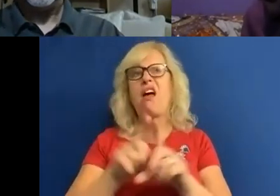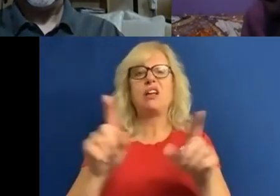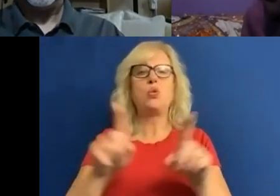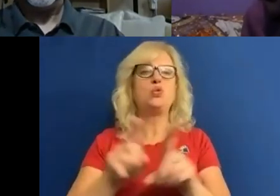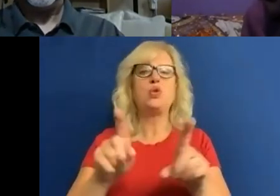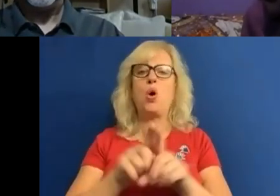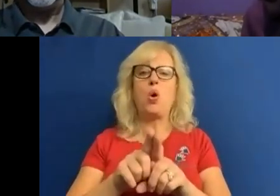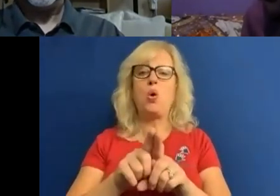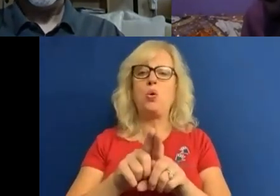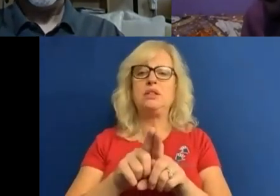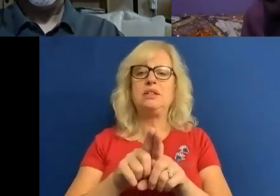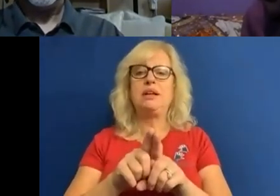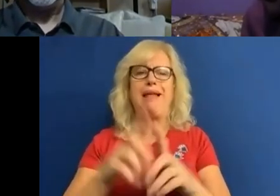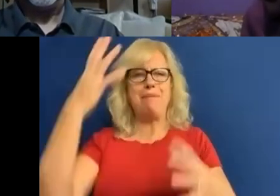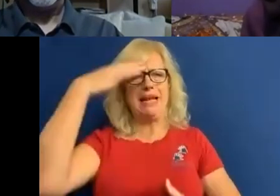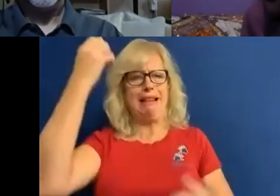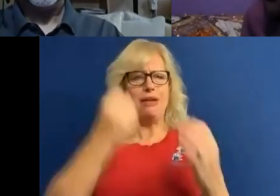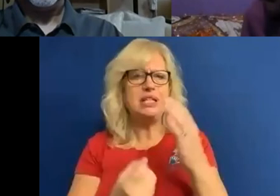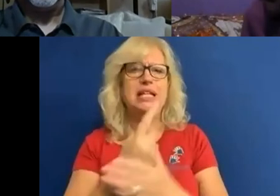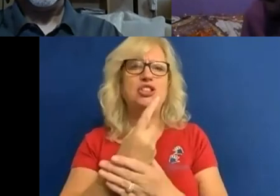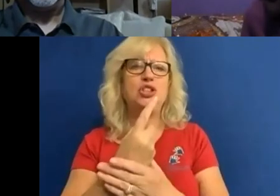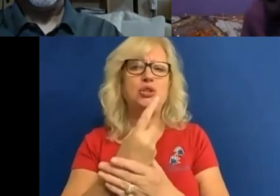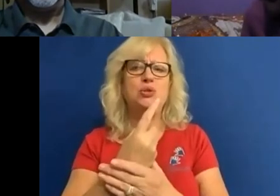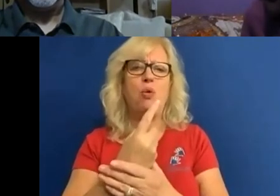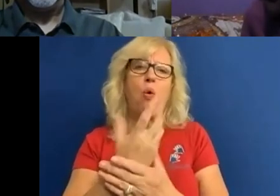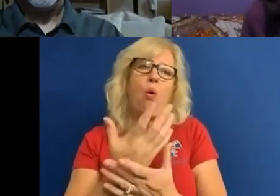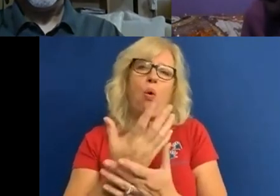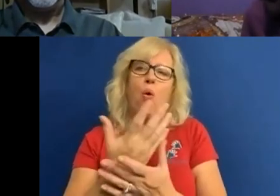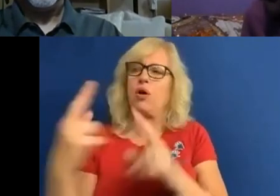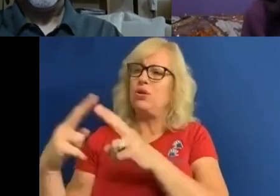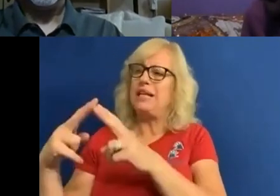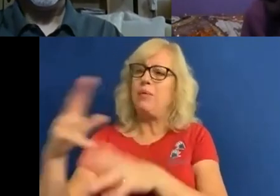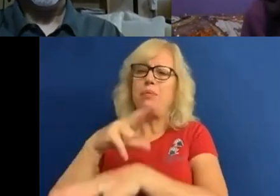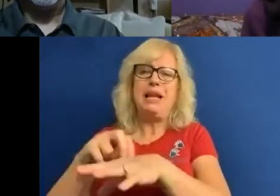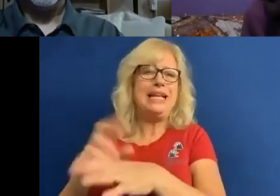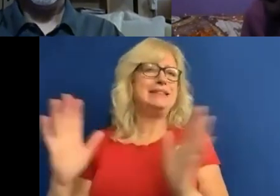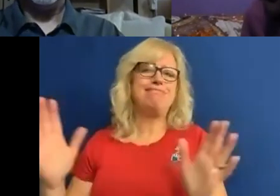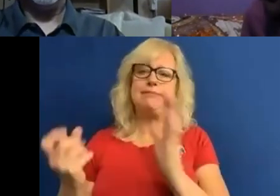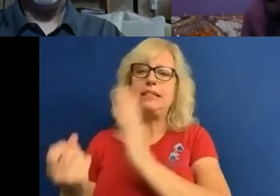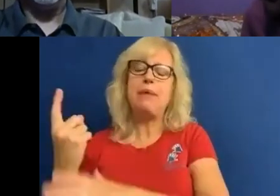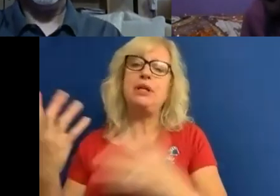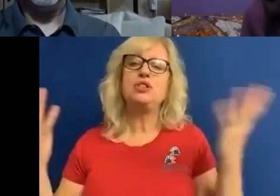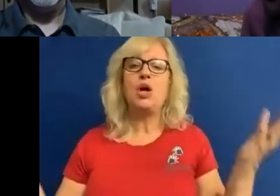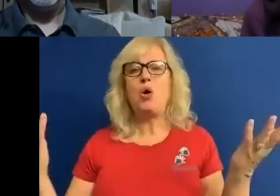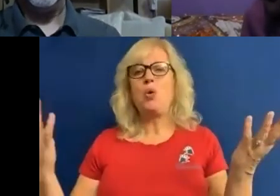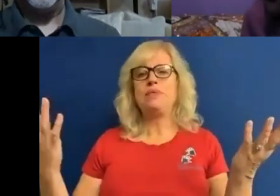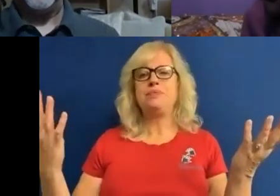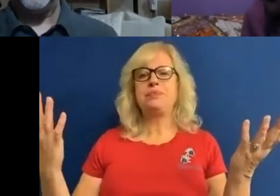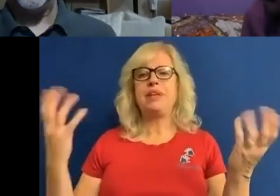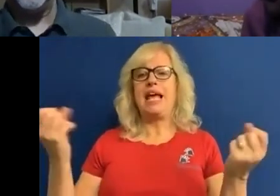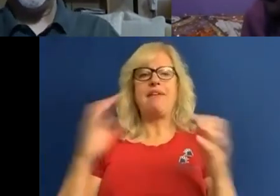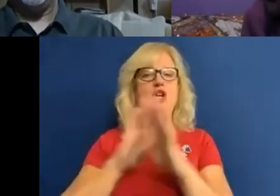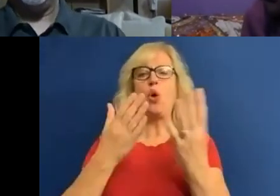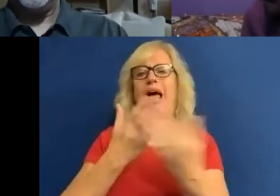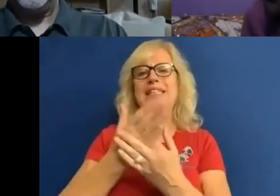comes to being in contact with police, nothing, including people's lives, exists in a vacuum, having no access to